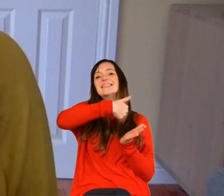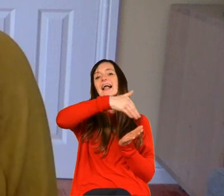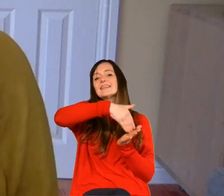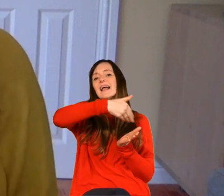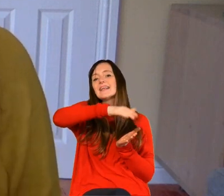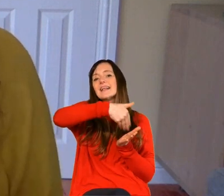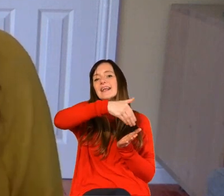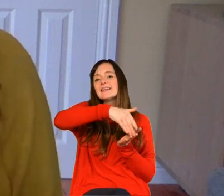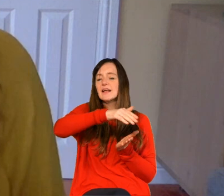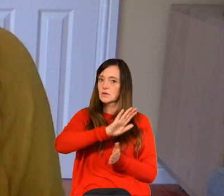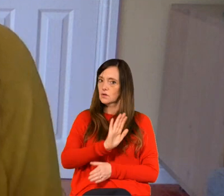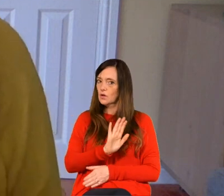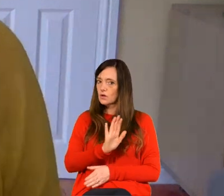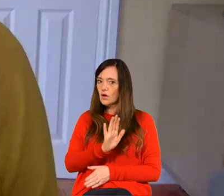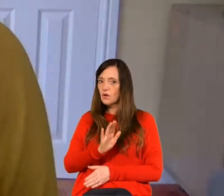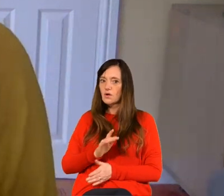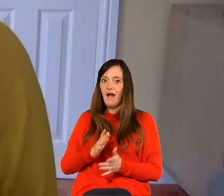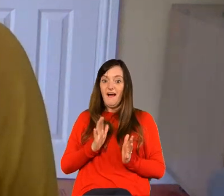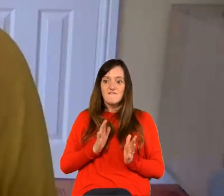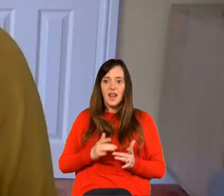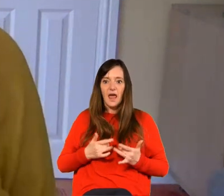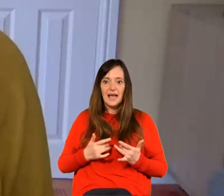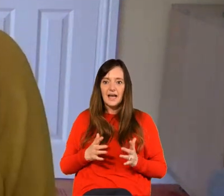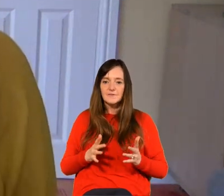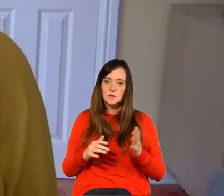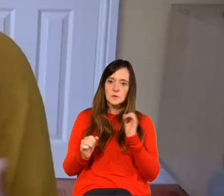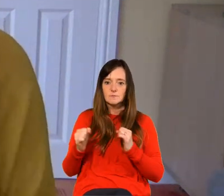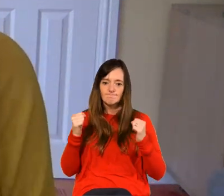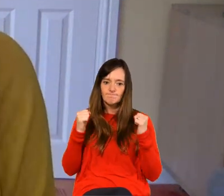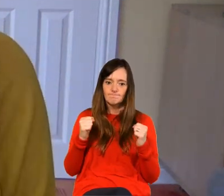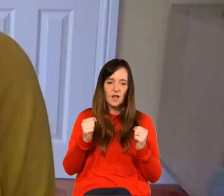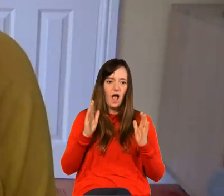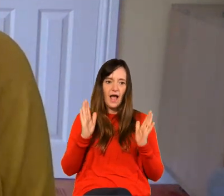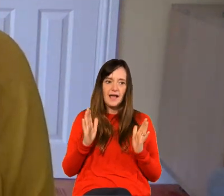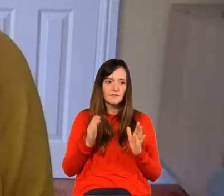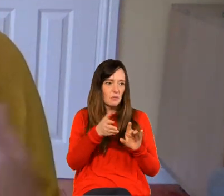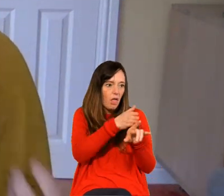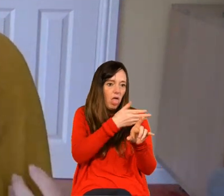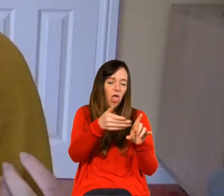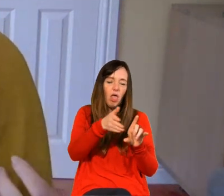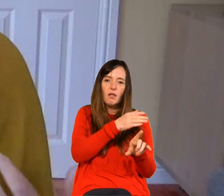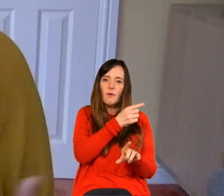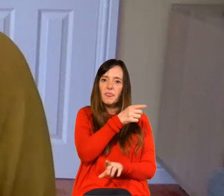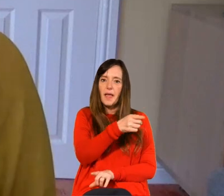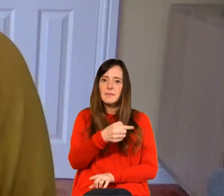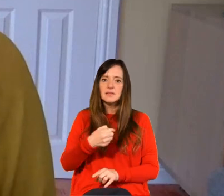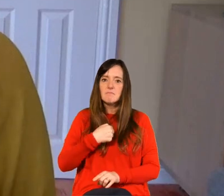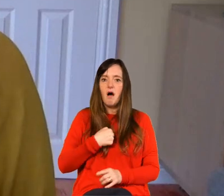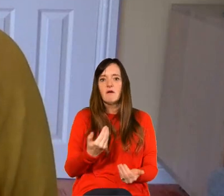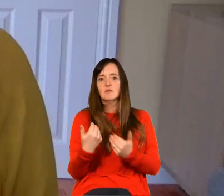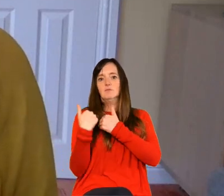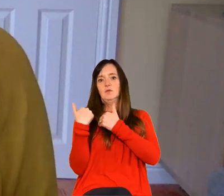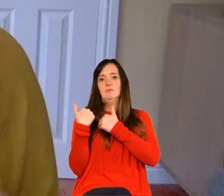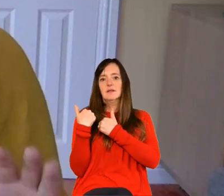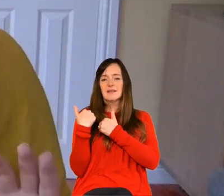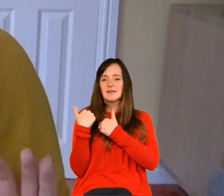feel don't we where it's like oh i really have to stand up for jesus here and i'm the one who has to persuade them that that he is the way the truth and the life